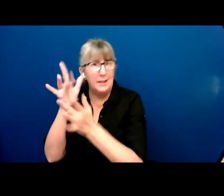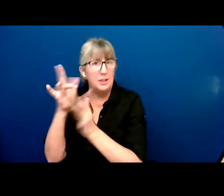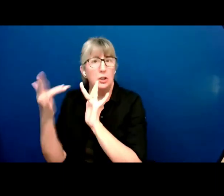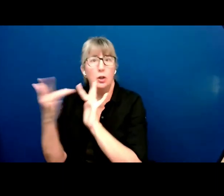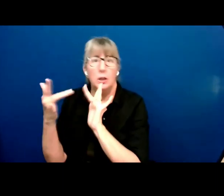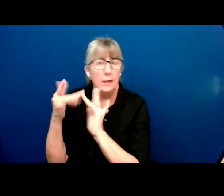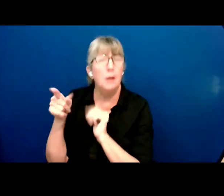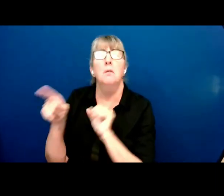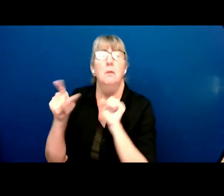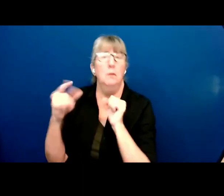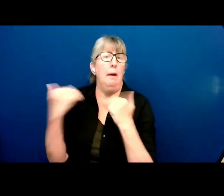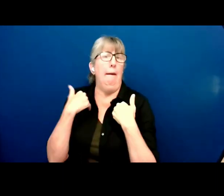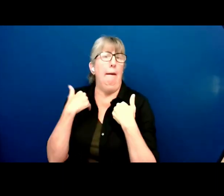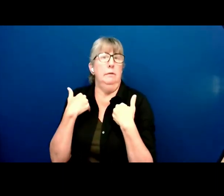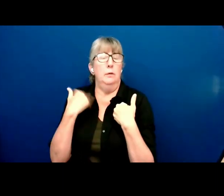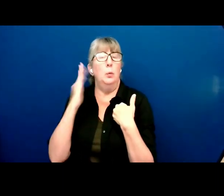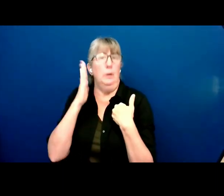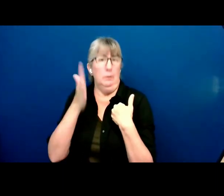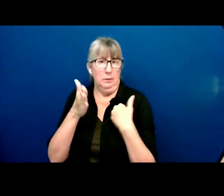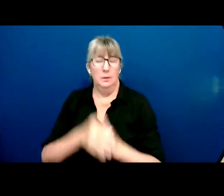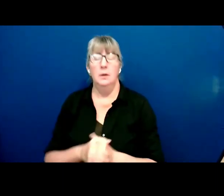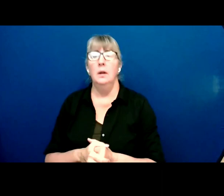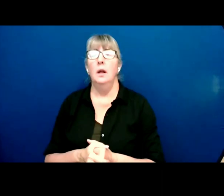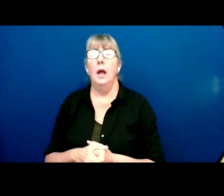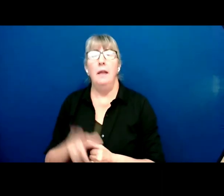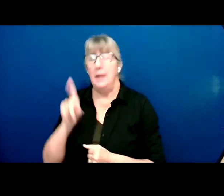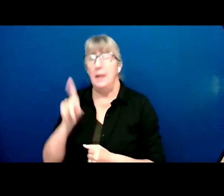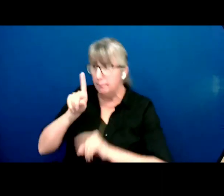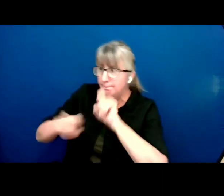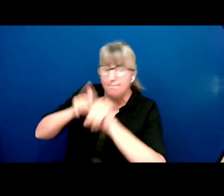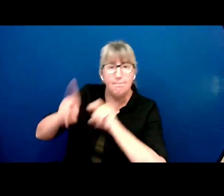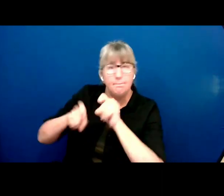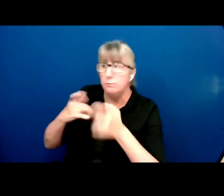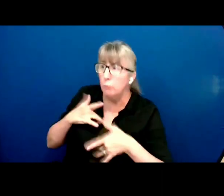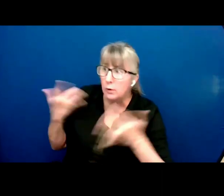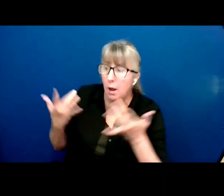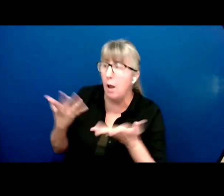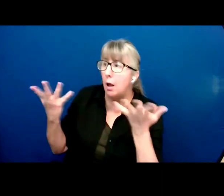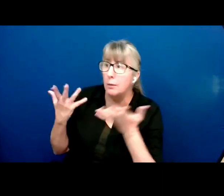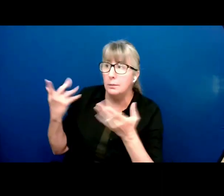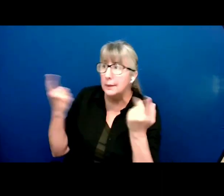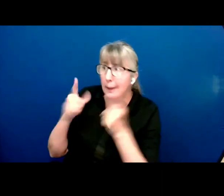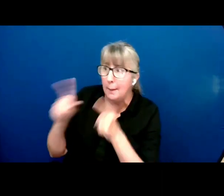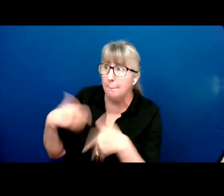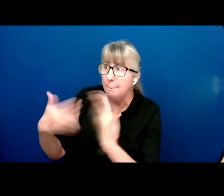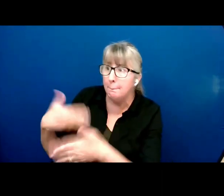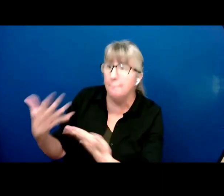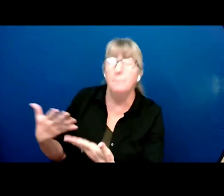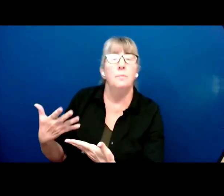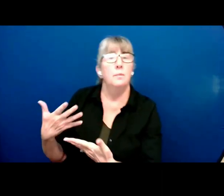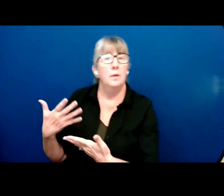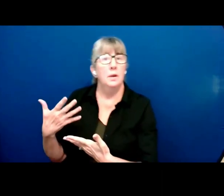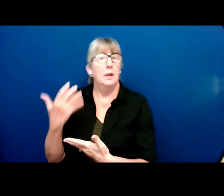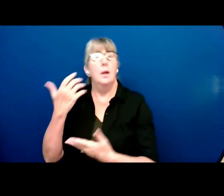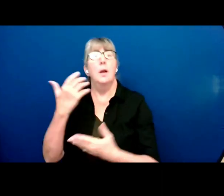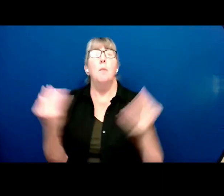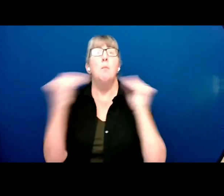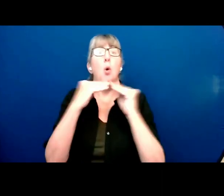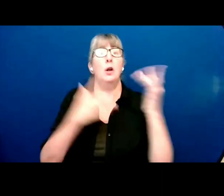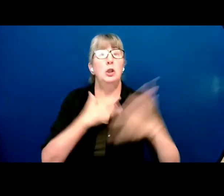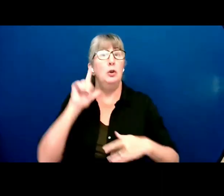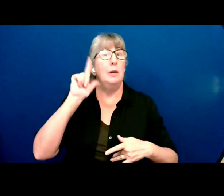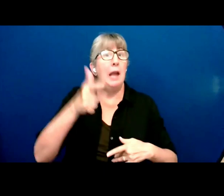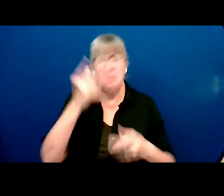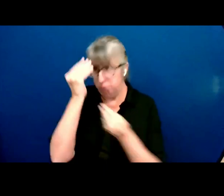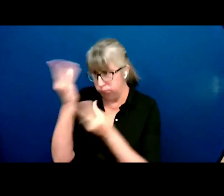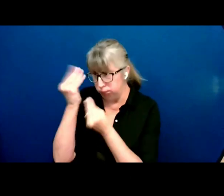and find out what's going on. You can also express any additional concerns to your investigator, something